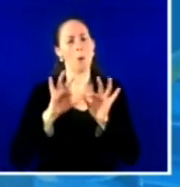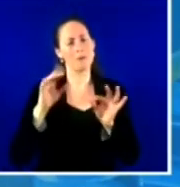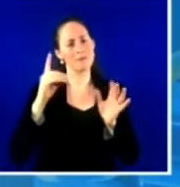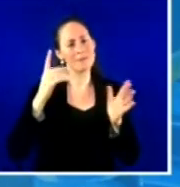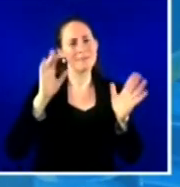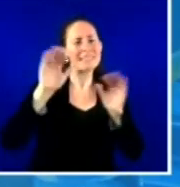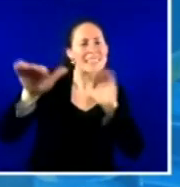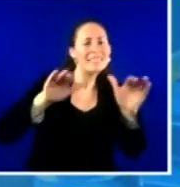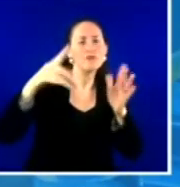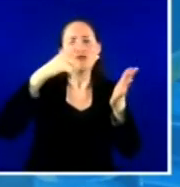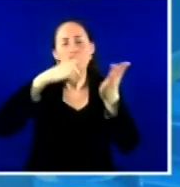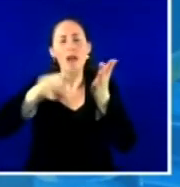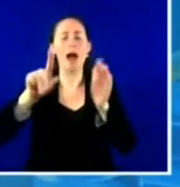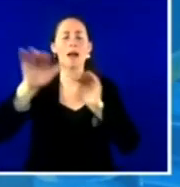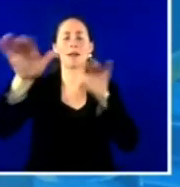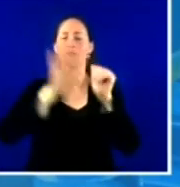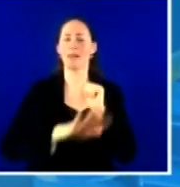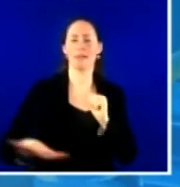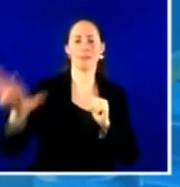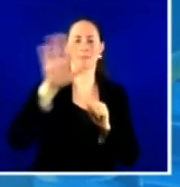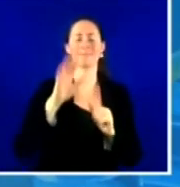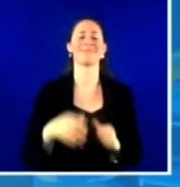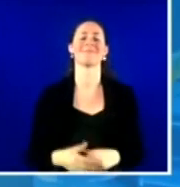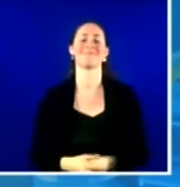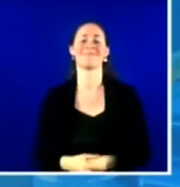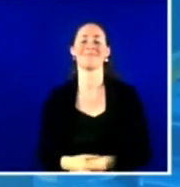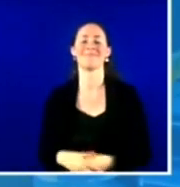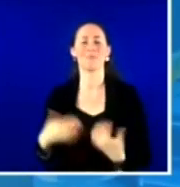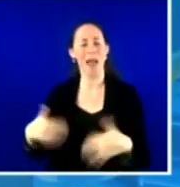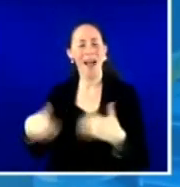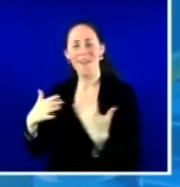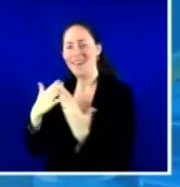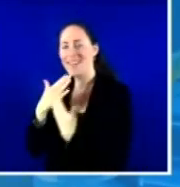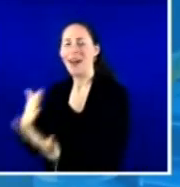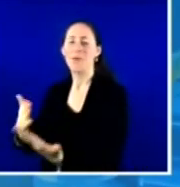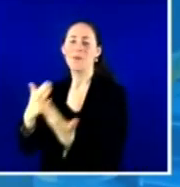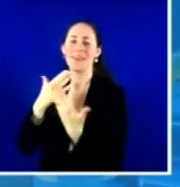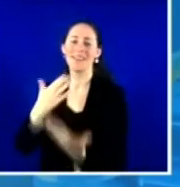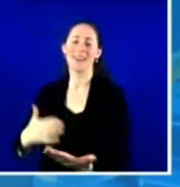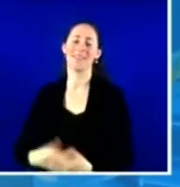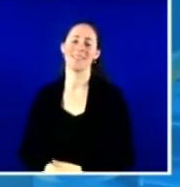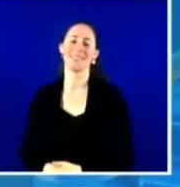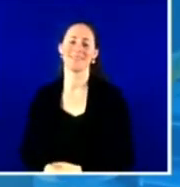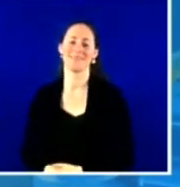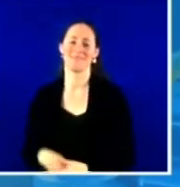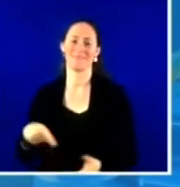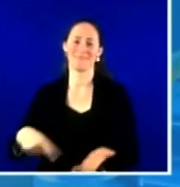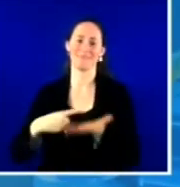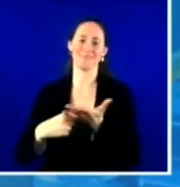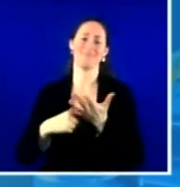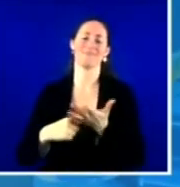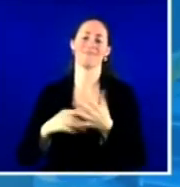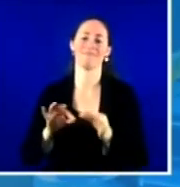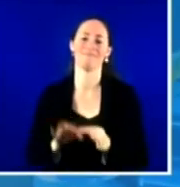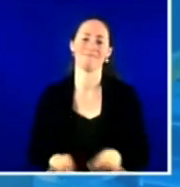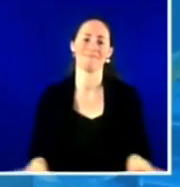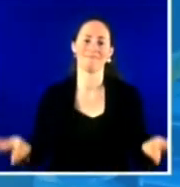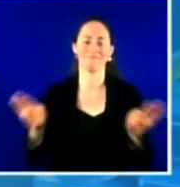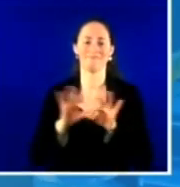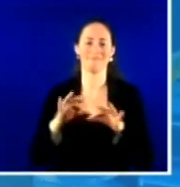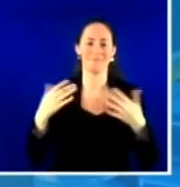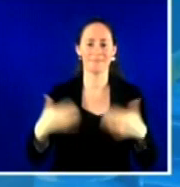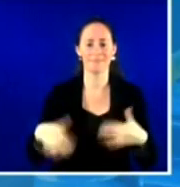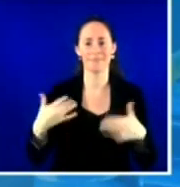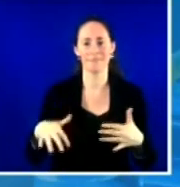Great. Thank you to you both. You know, I think what this discussion really highlights is how each setting may be unique and that